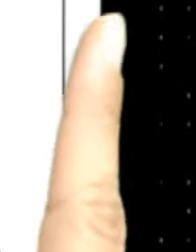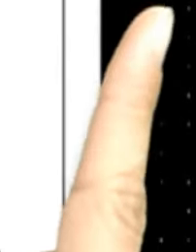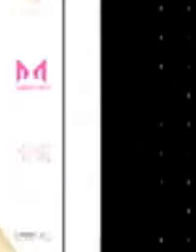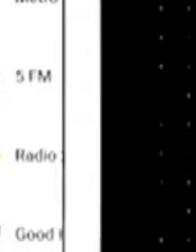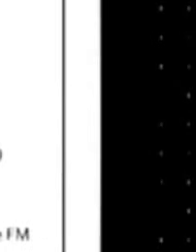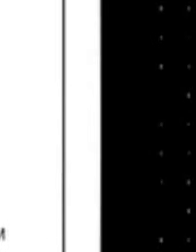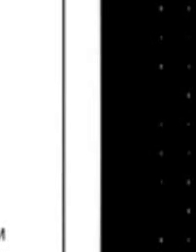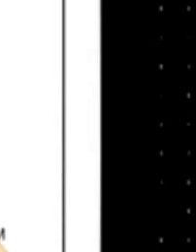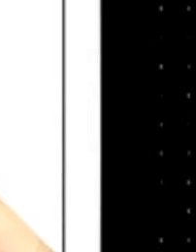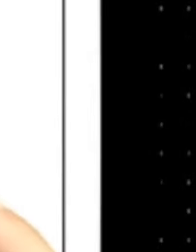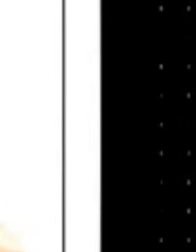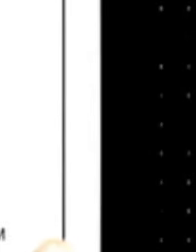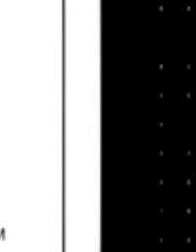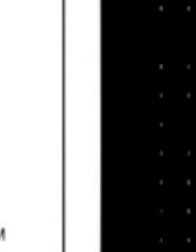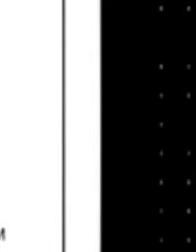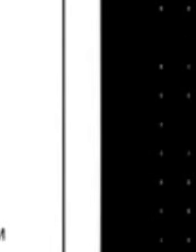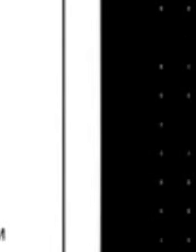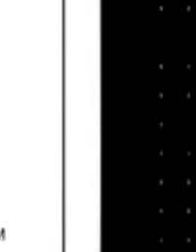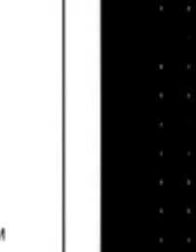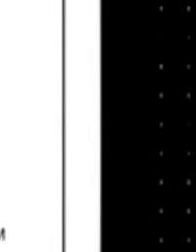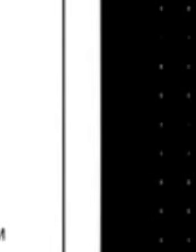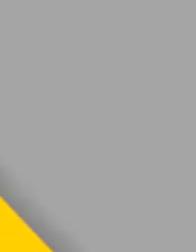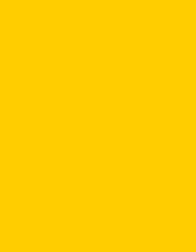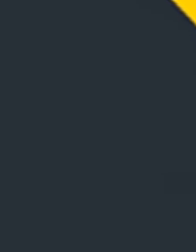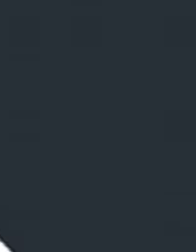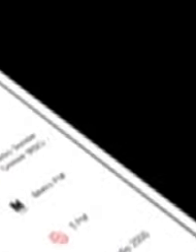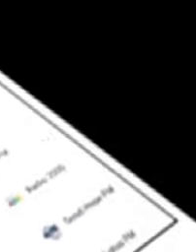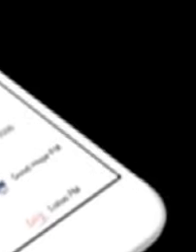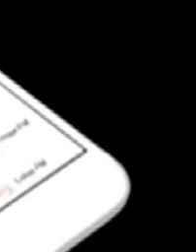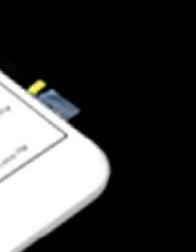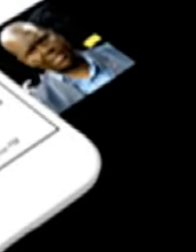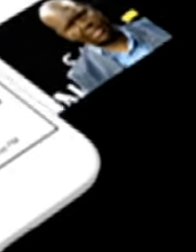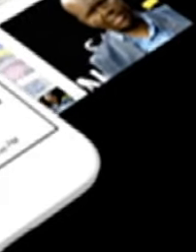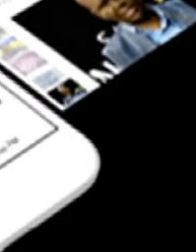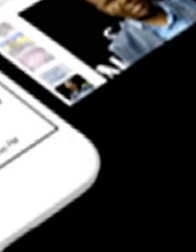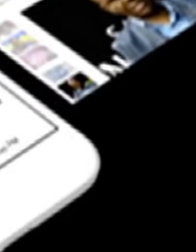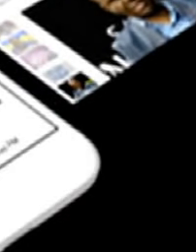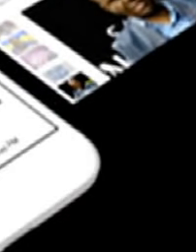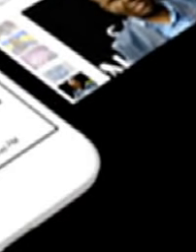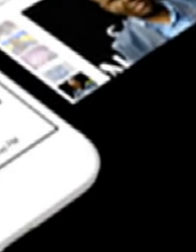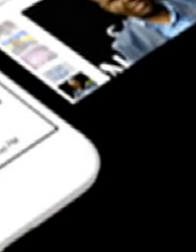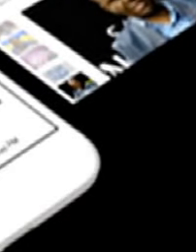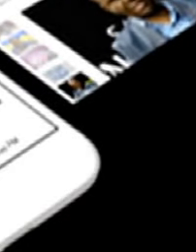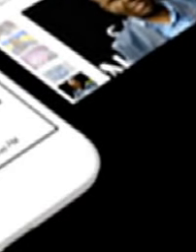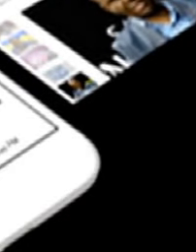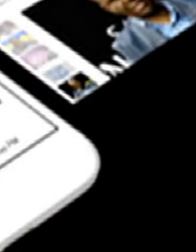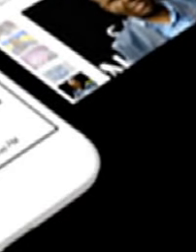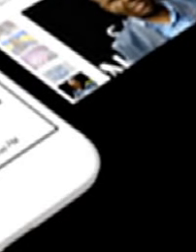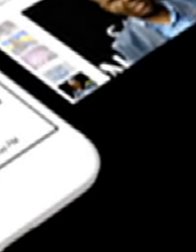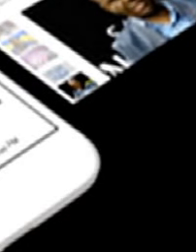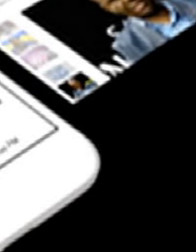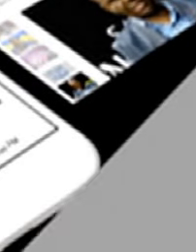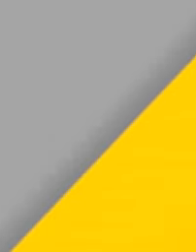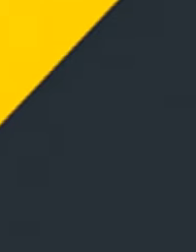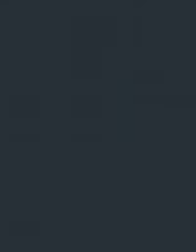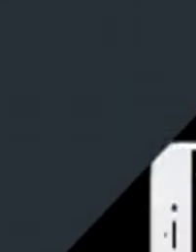listen to all the SABC News radio stations live, including podcasts and much more. Simply download the